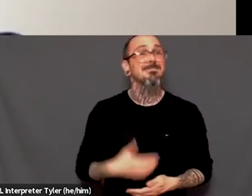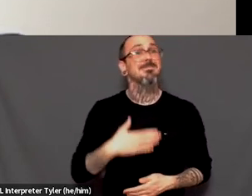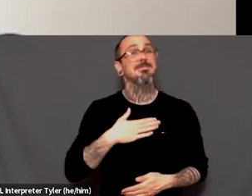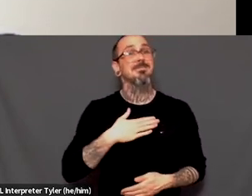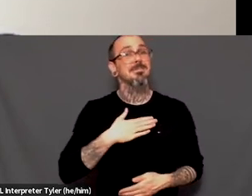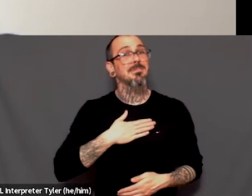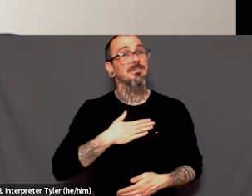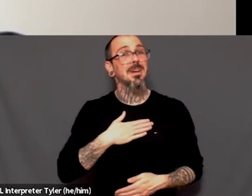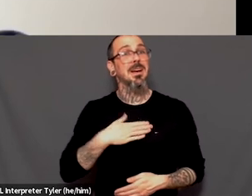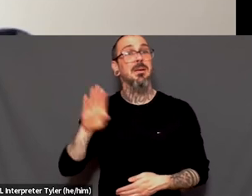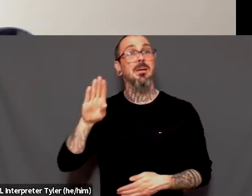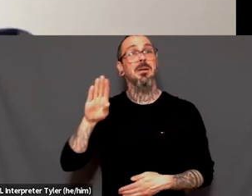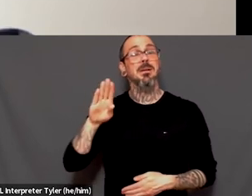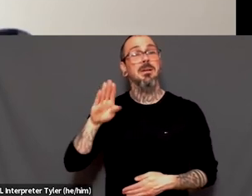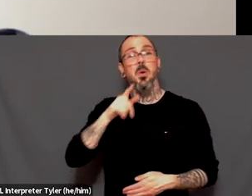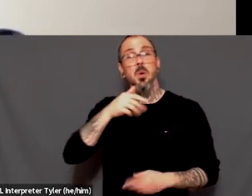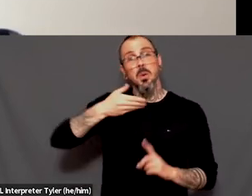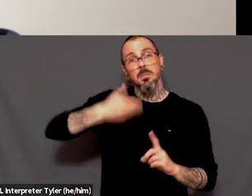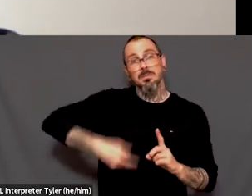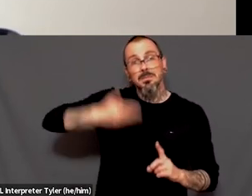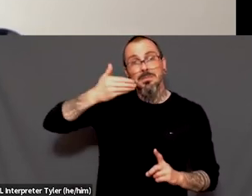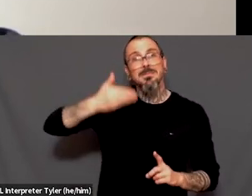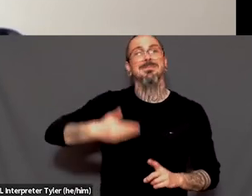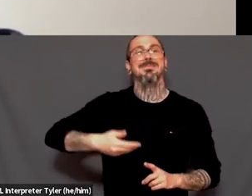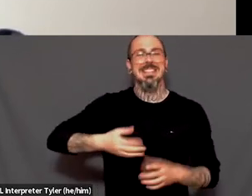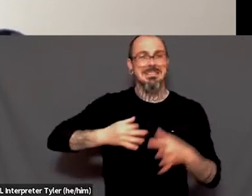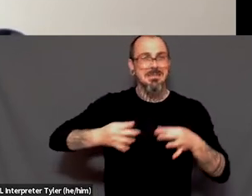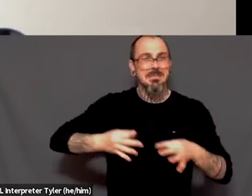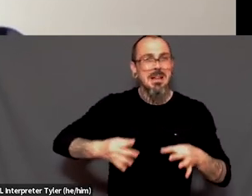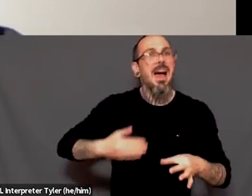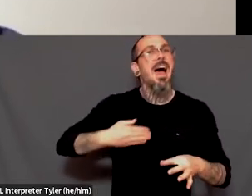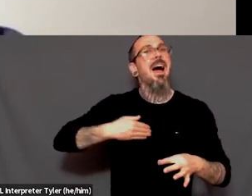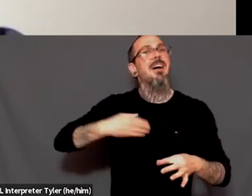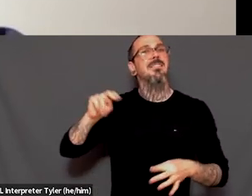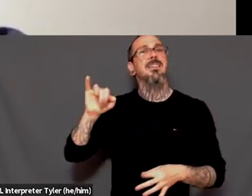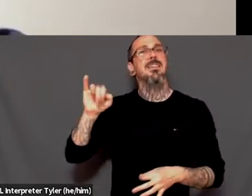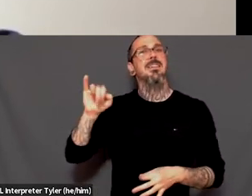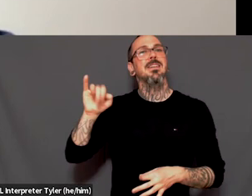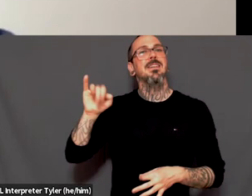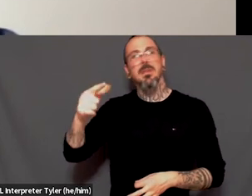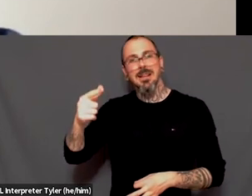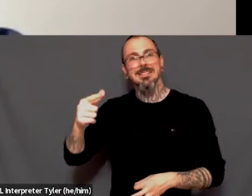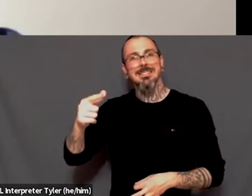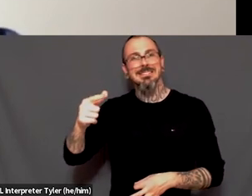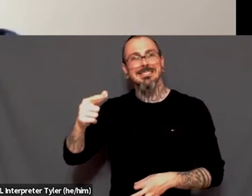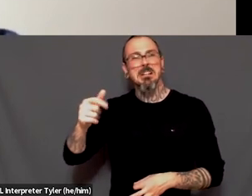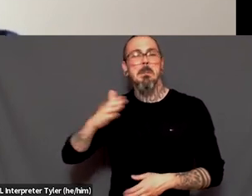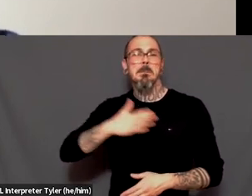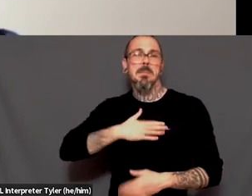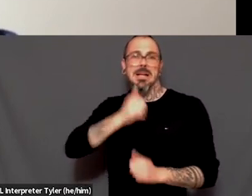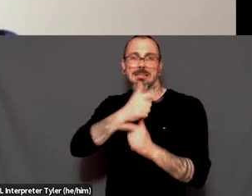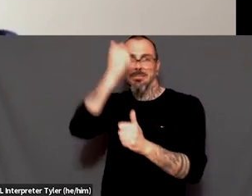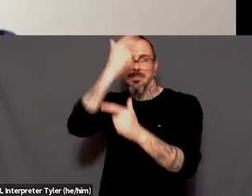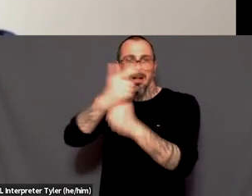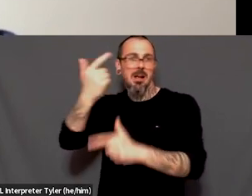seven month old, uh, nibbling as of two days ago, he's seven months old. Um, who's growing up in a world where, you know,